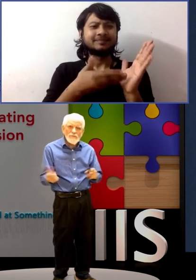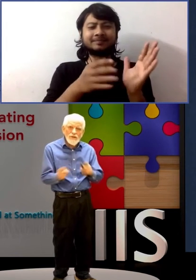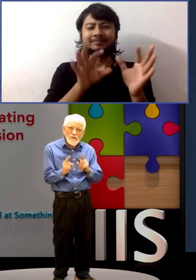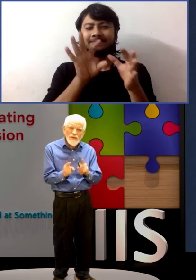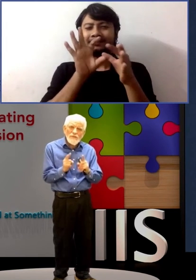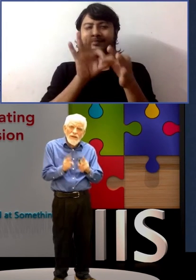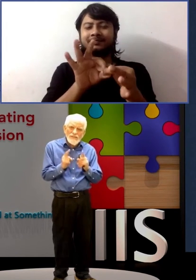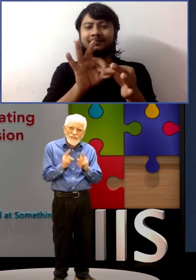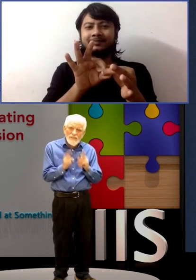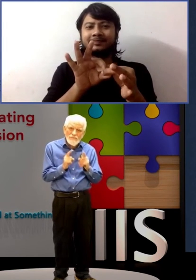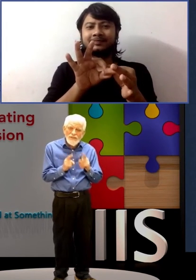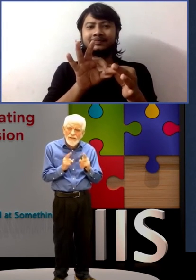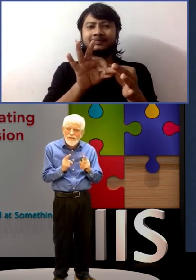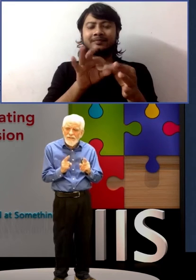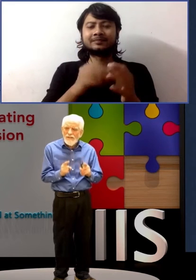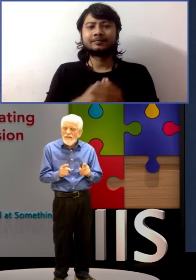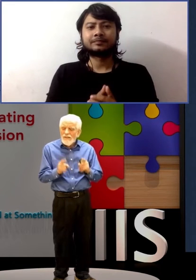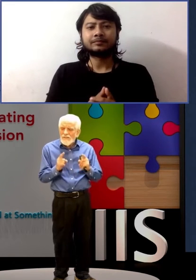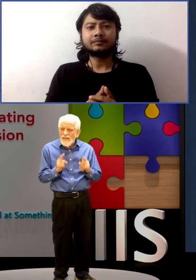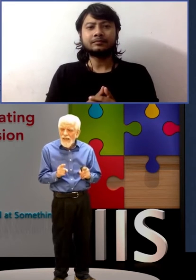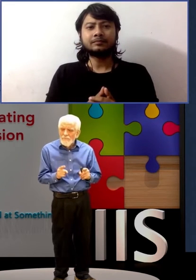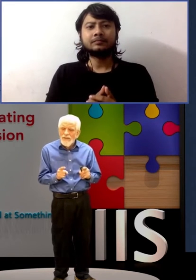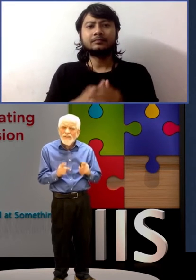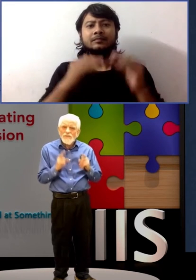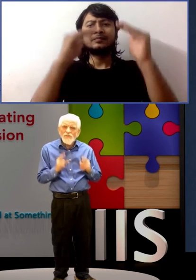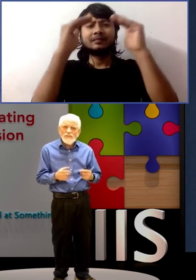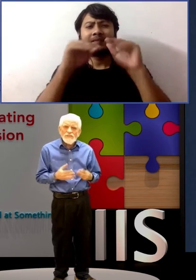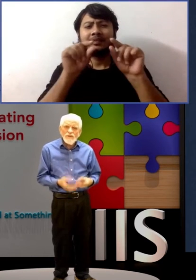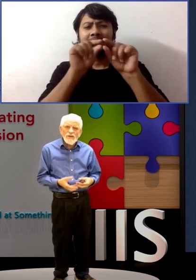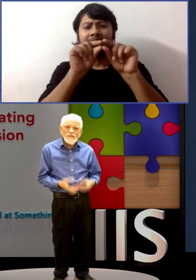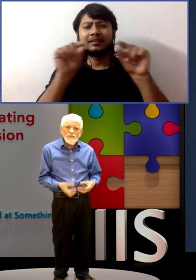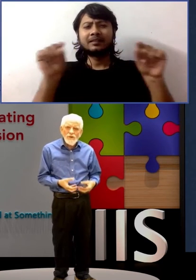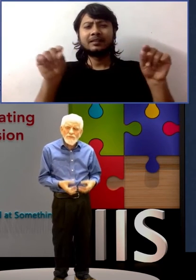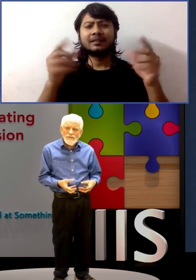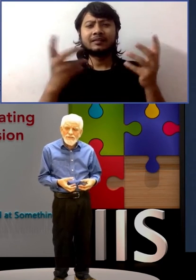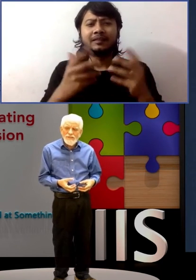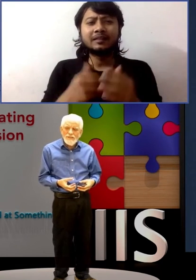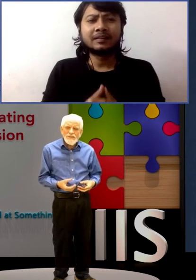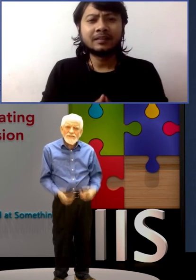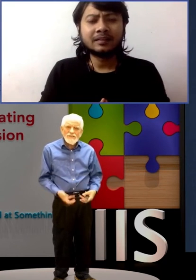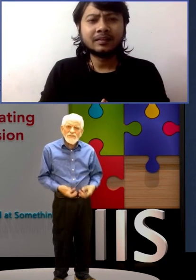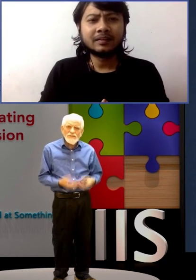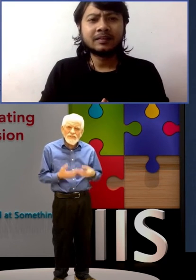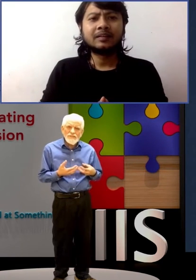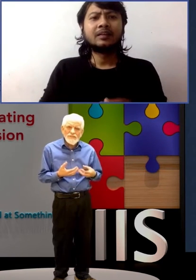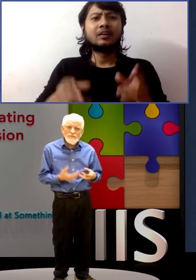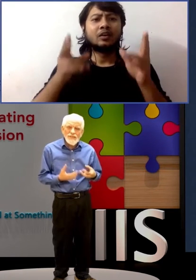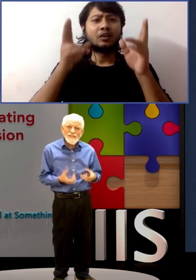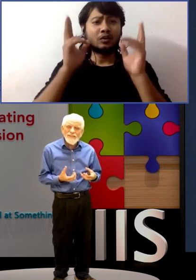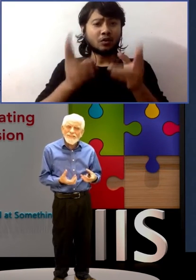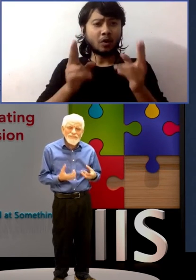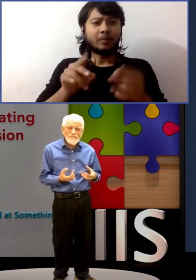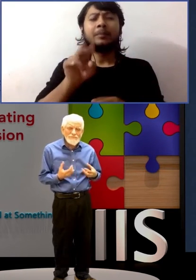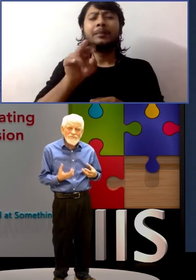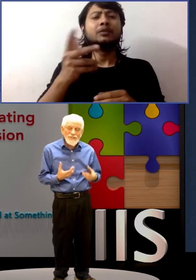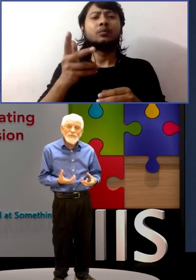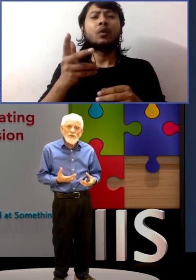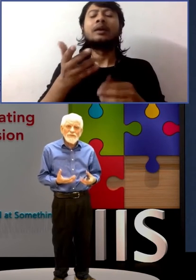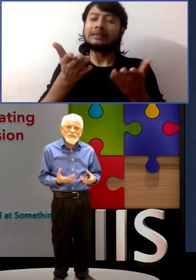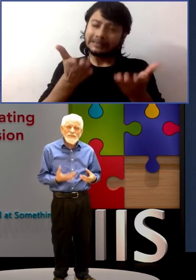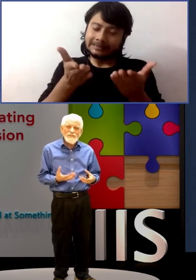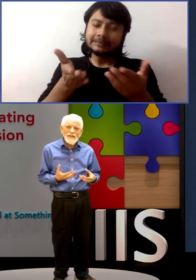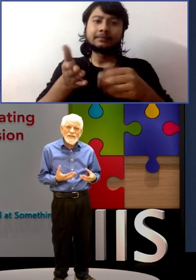Normal, but I want to go back to the subtitle, Tapping the Reservoir of Normalcy to Treat Autism. That's what